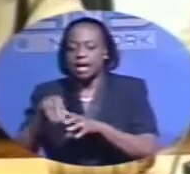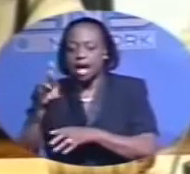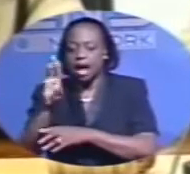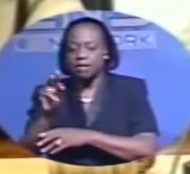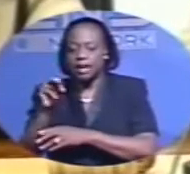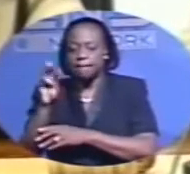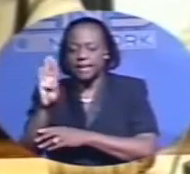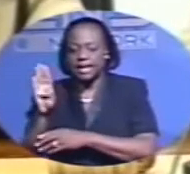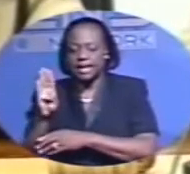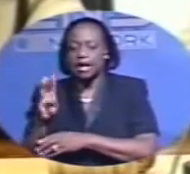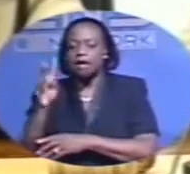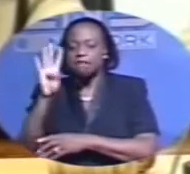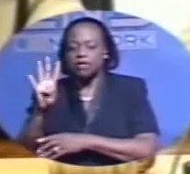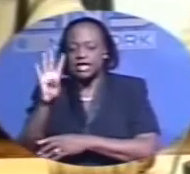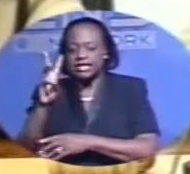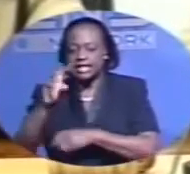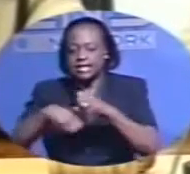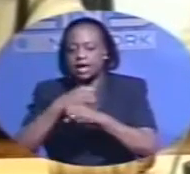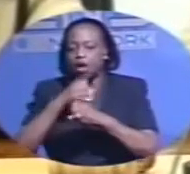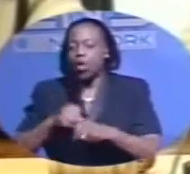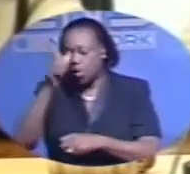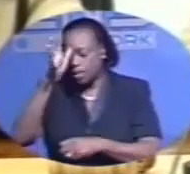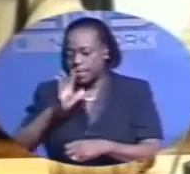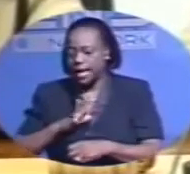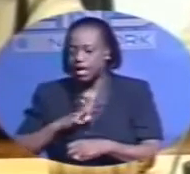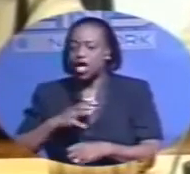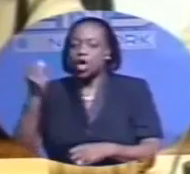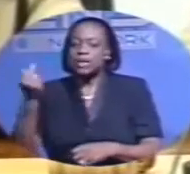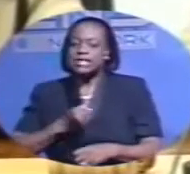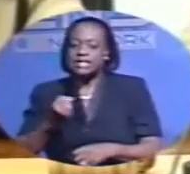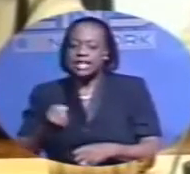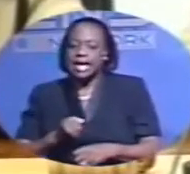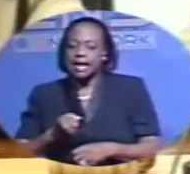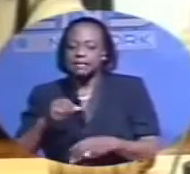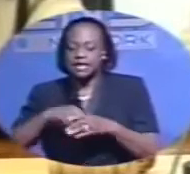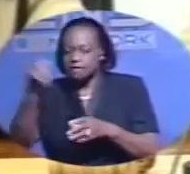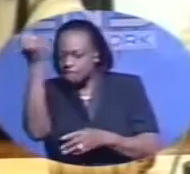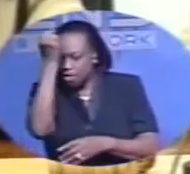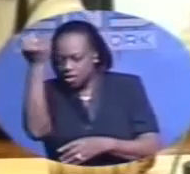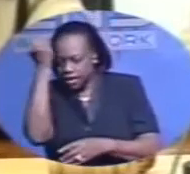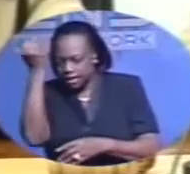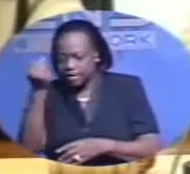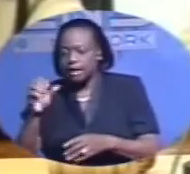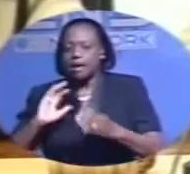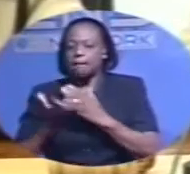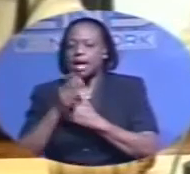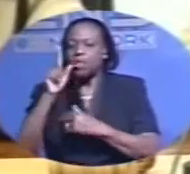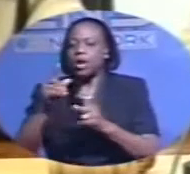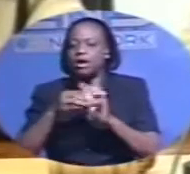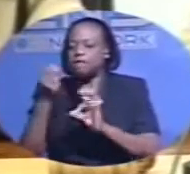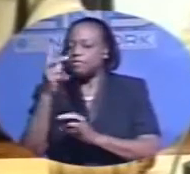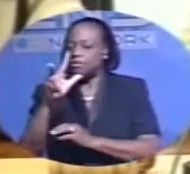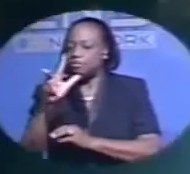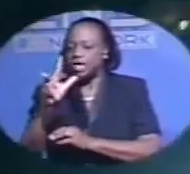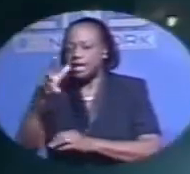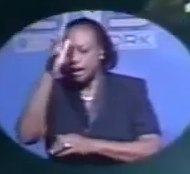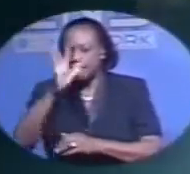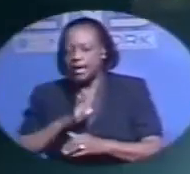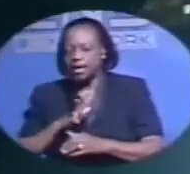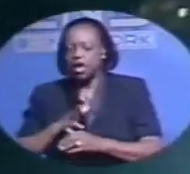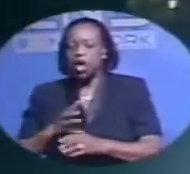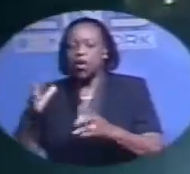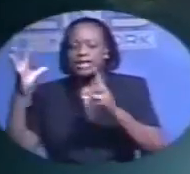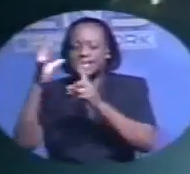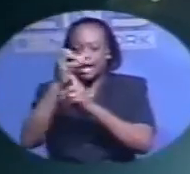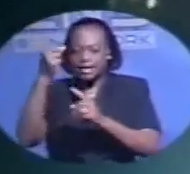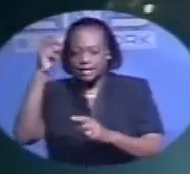Park was where a 46-year-old male was stabbed in the forehead by one of three men who attacked him.